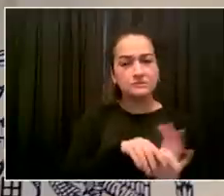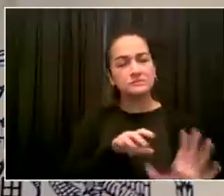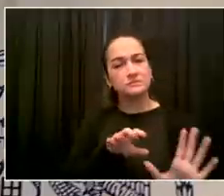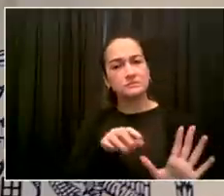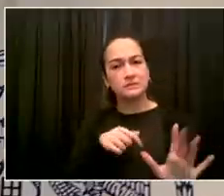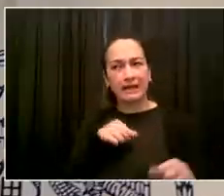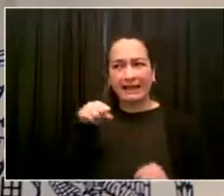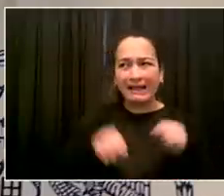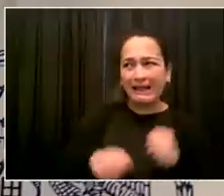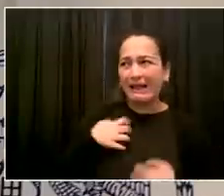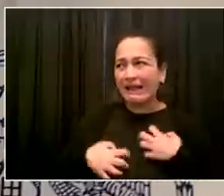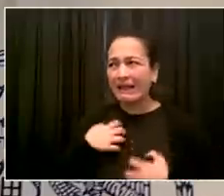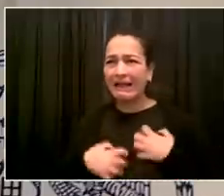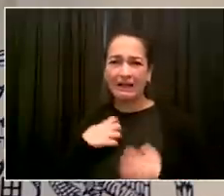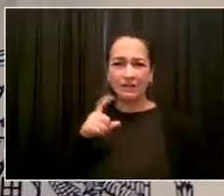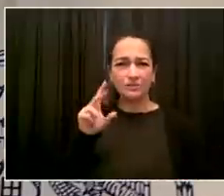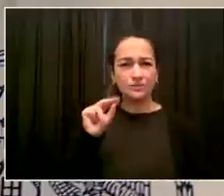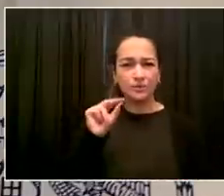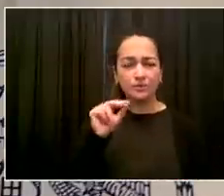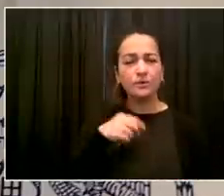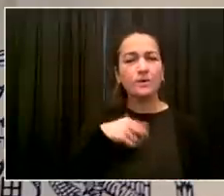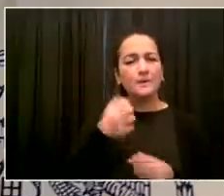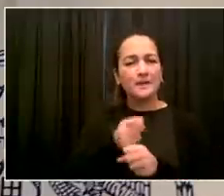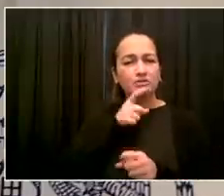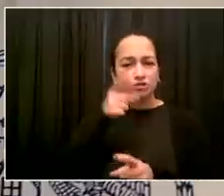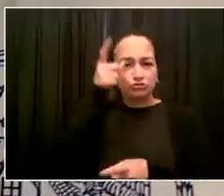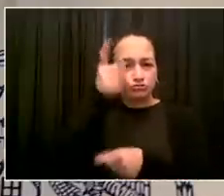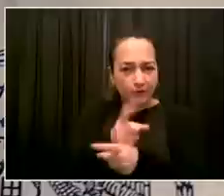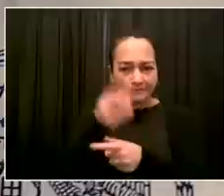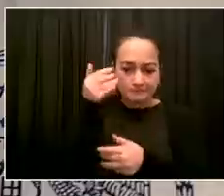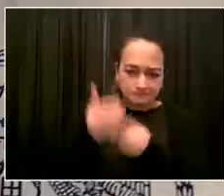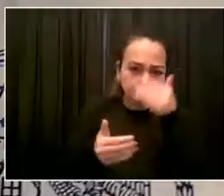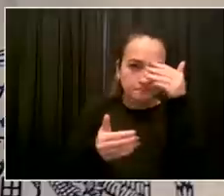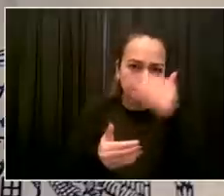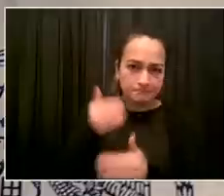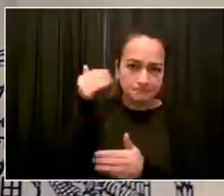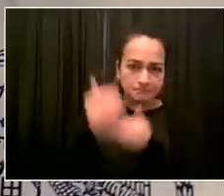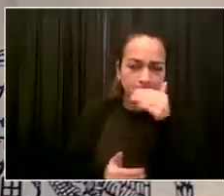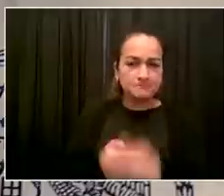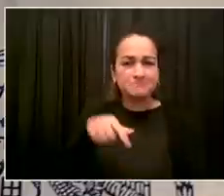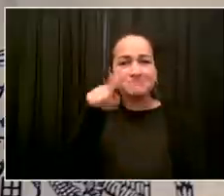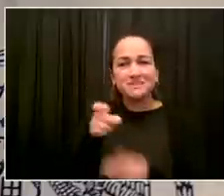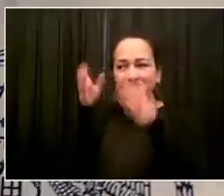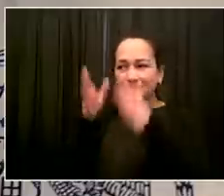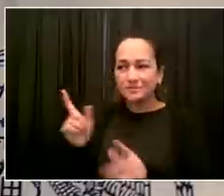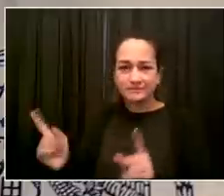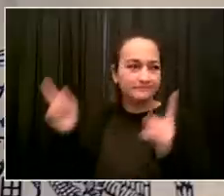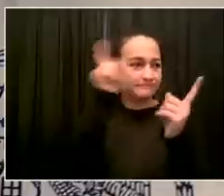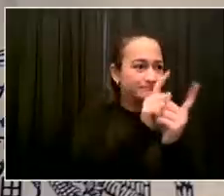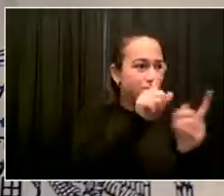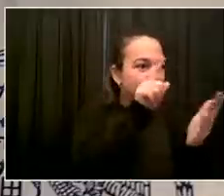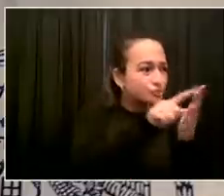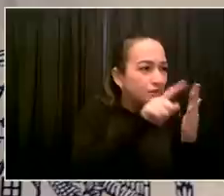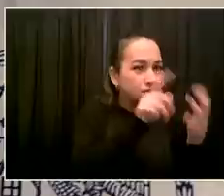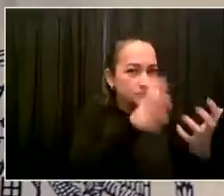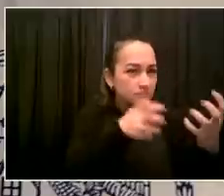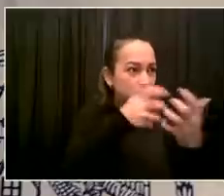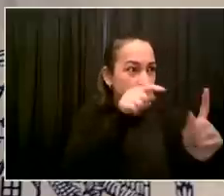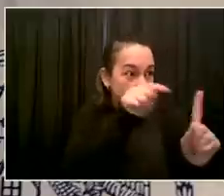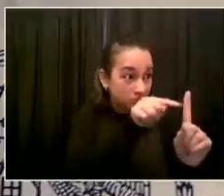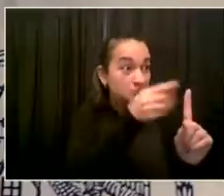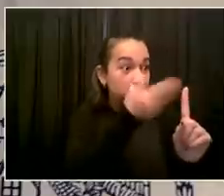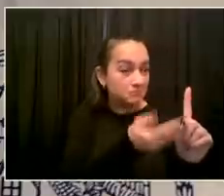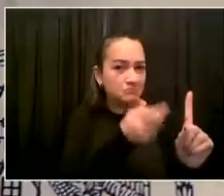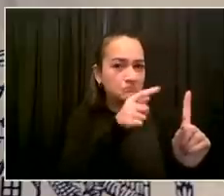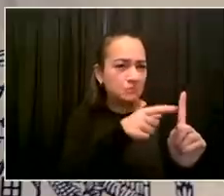public safety professionals, including DAs, as to which might be appropriate. It's just not going to be a game-changing number. The big numbers are related to